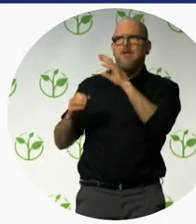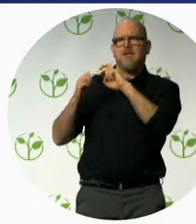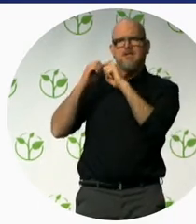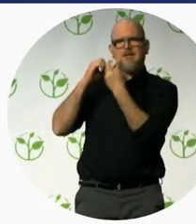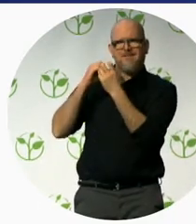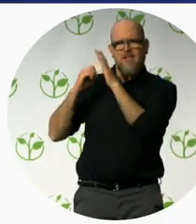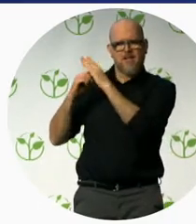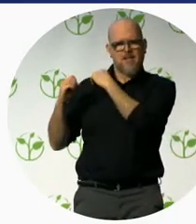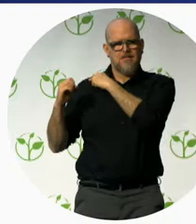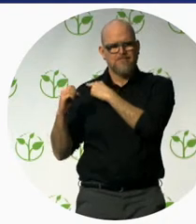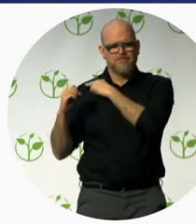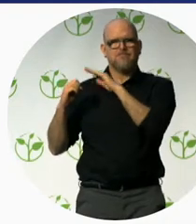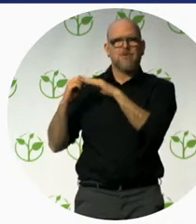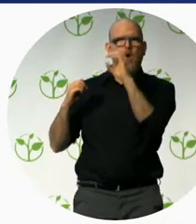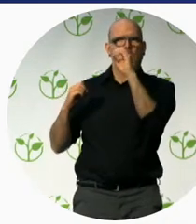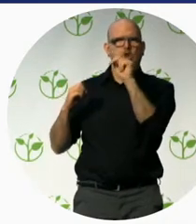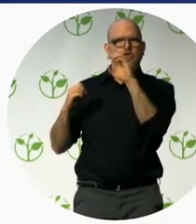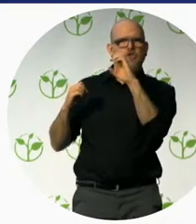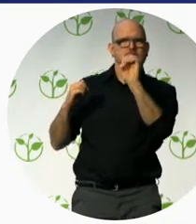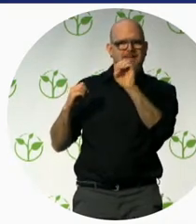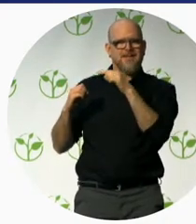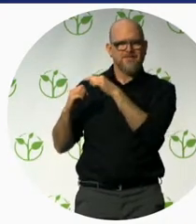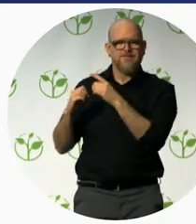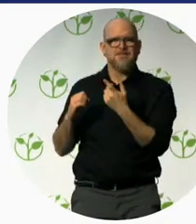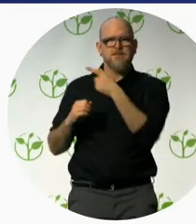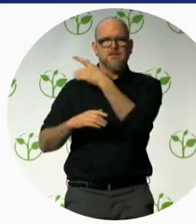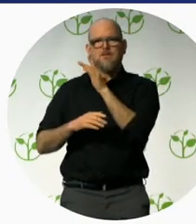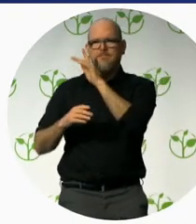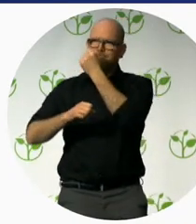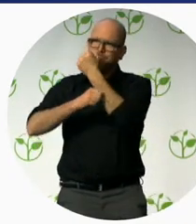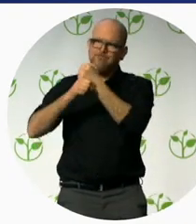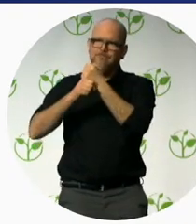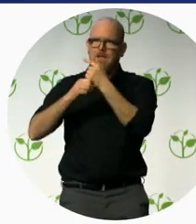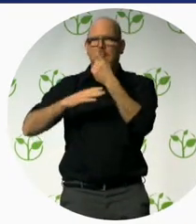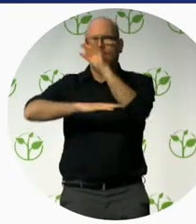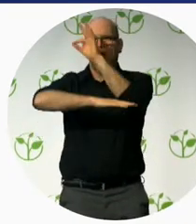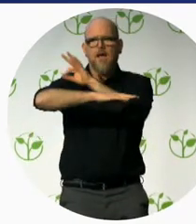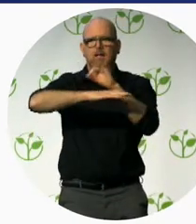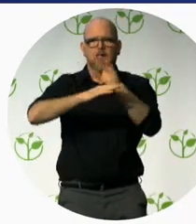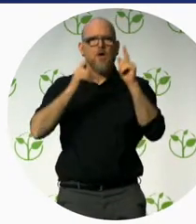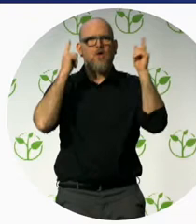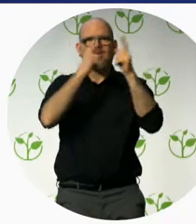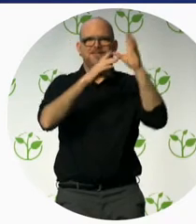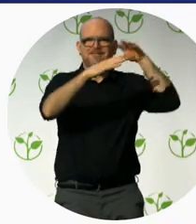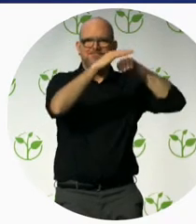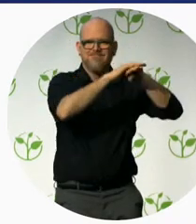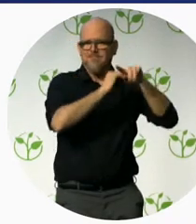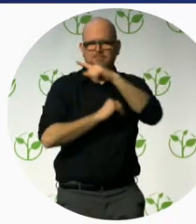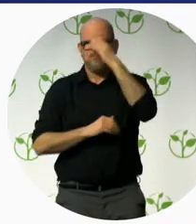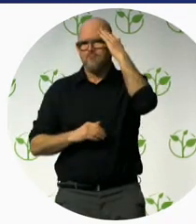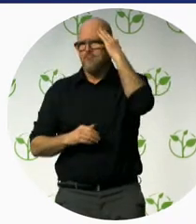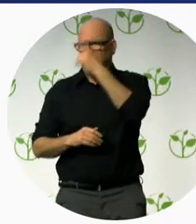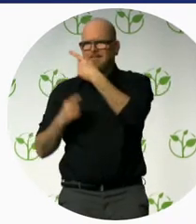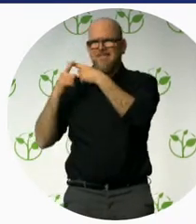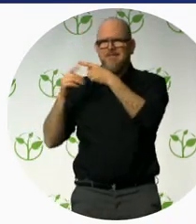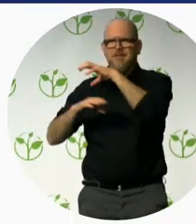in architecture from the Polytechnic University of Madrid. And he has something like 20 years experience working in different accessibility fields with